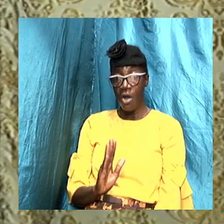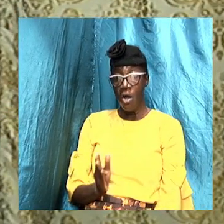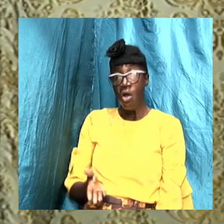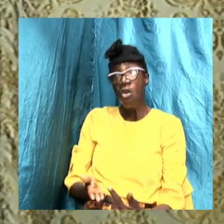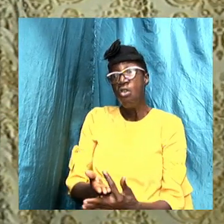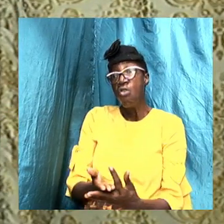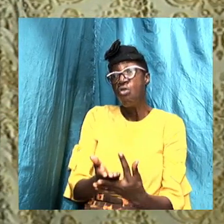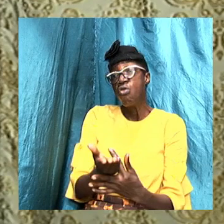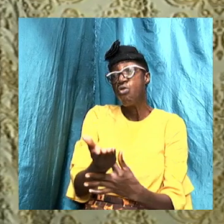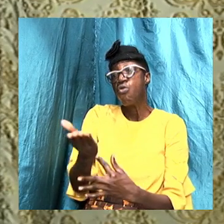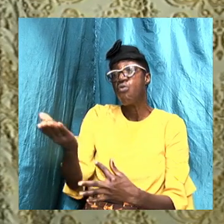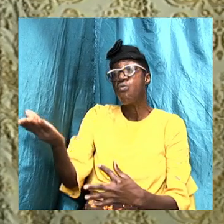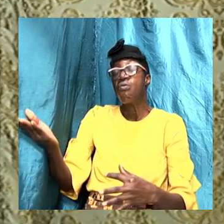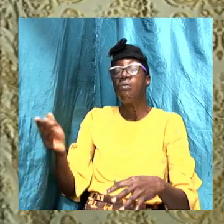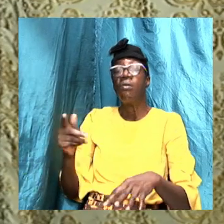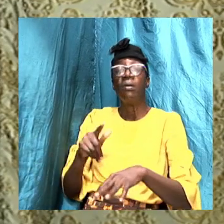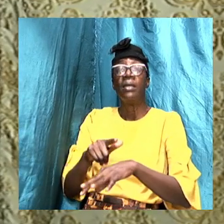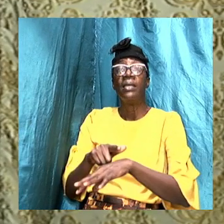time